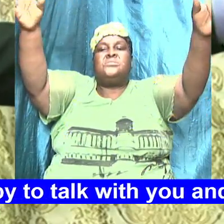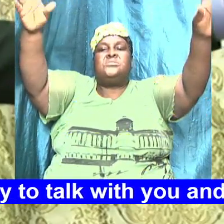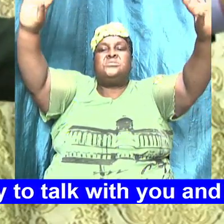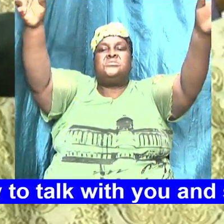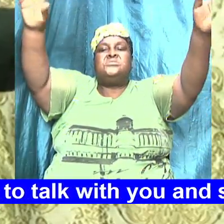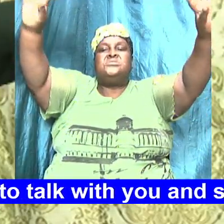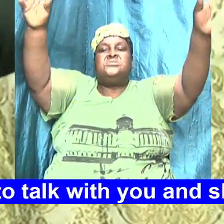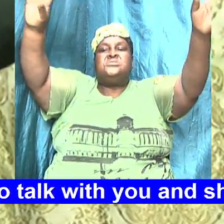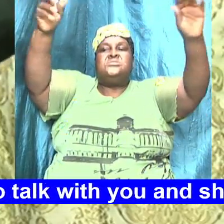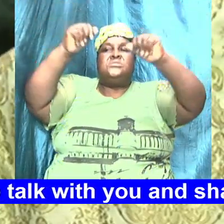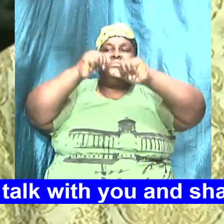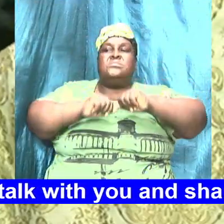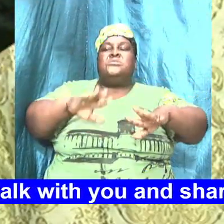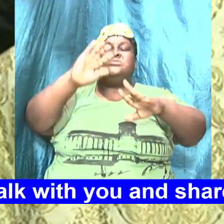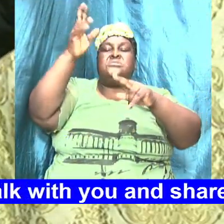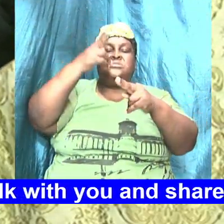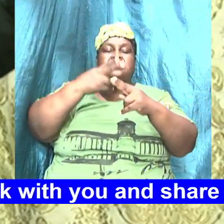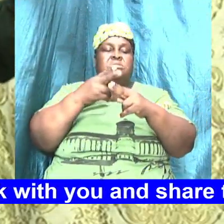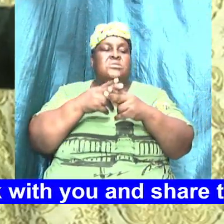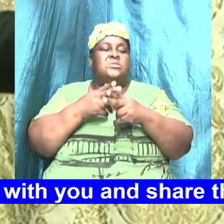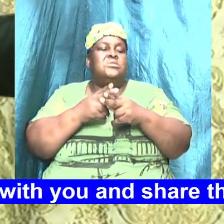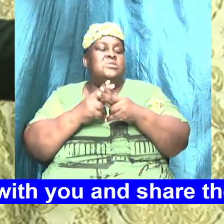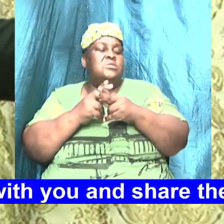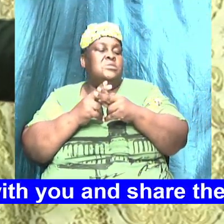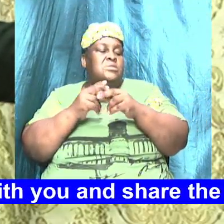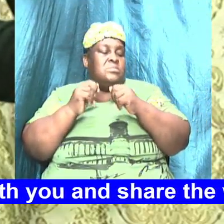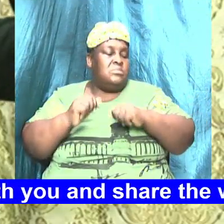You Jesus We Bless Your Name Hallelujah